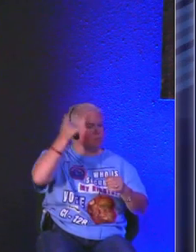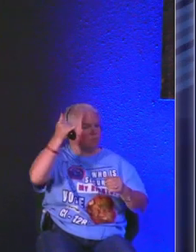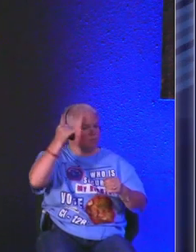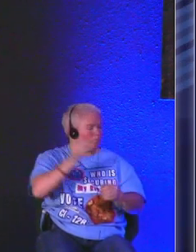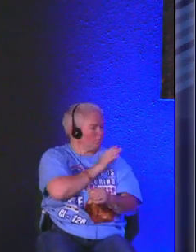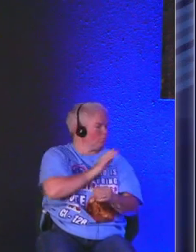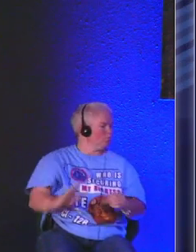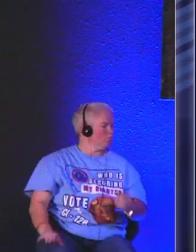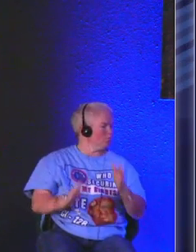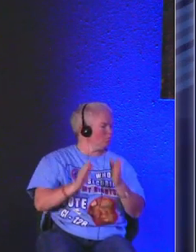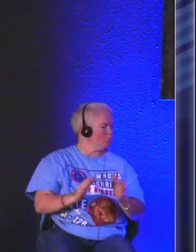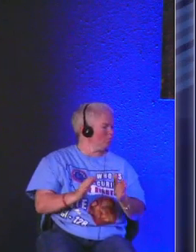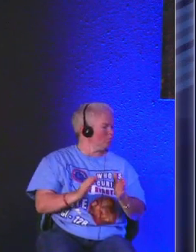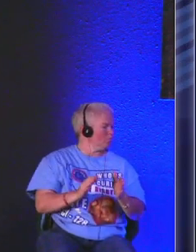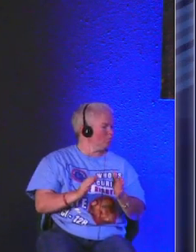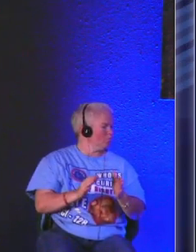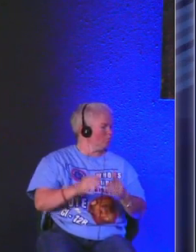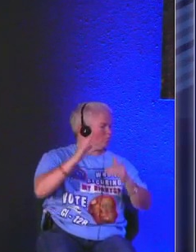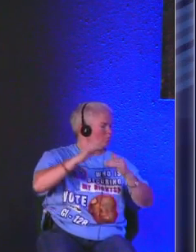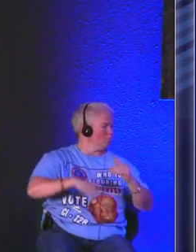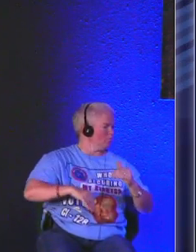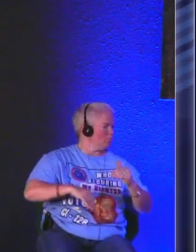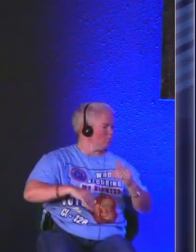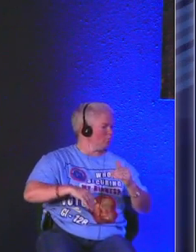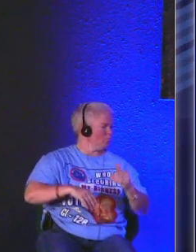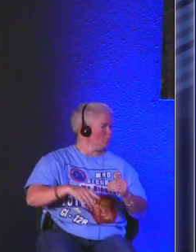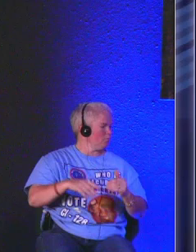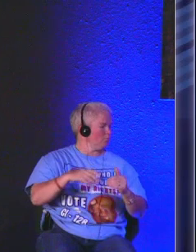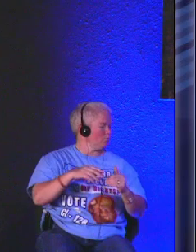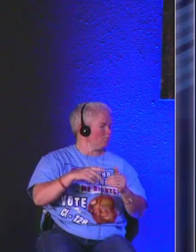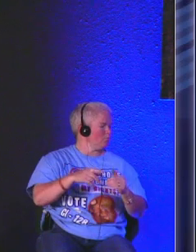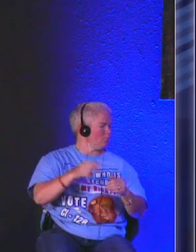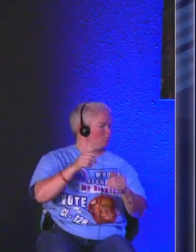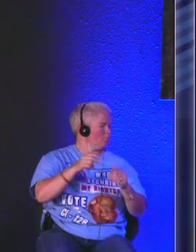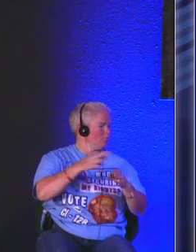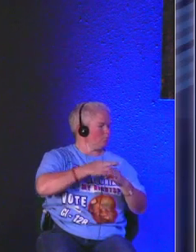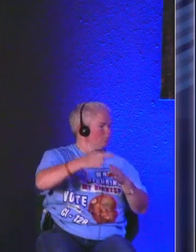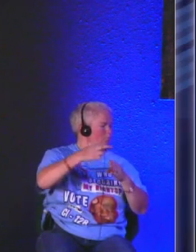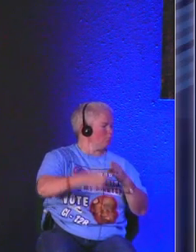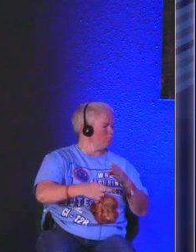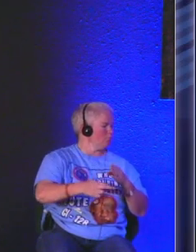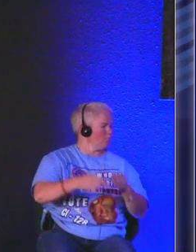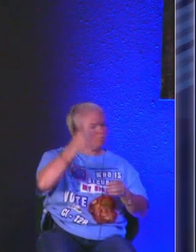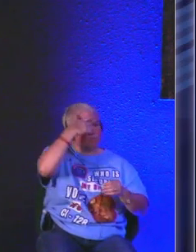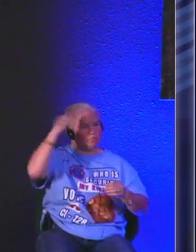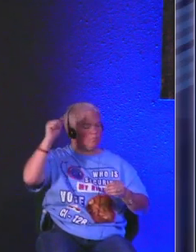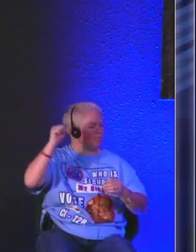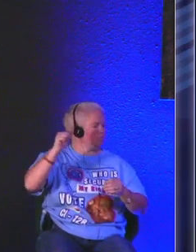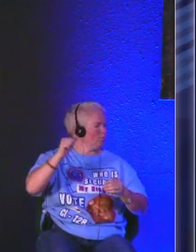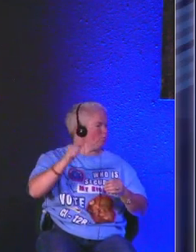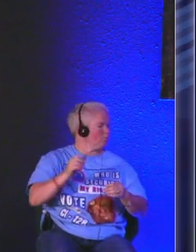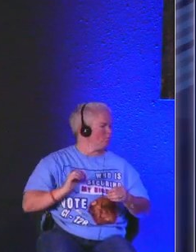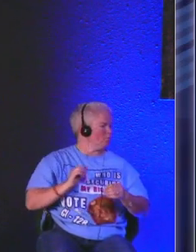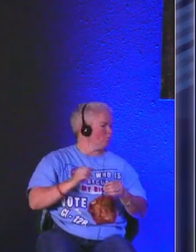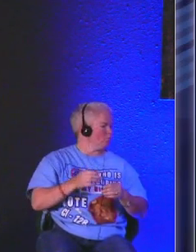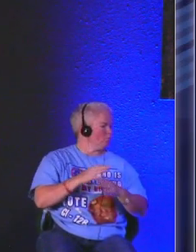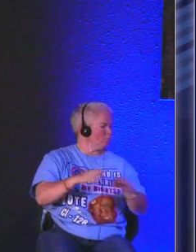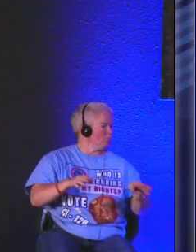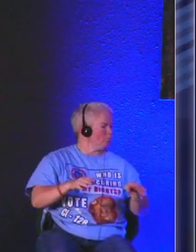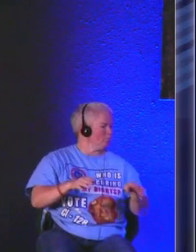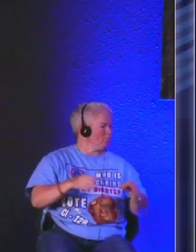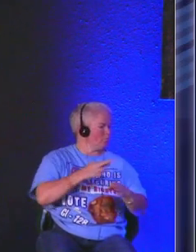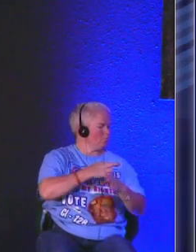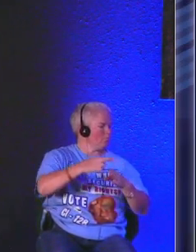themselves Christians and yet all of us are affected because everyone is profoundly